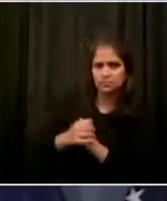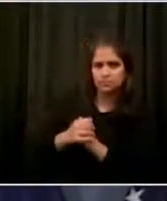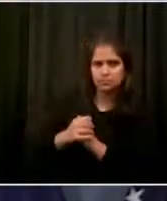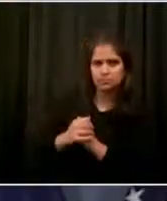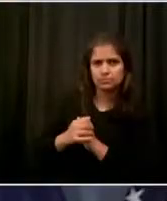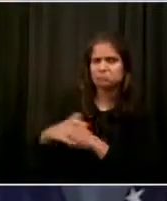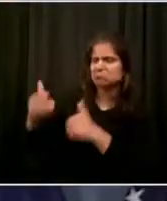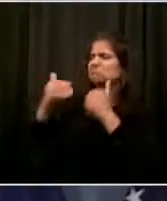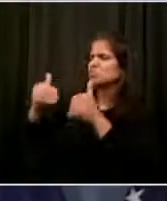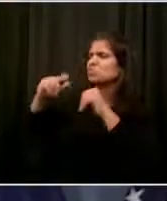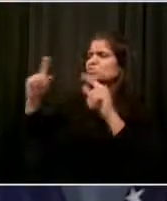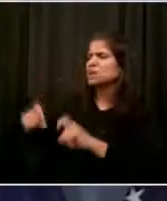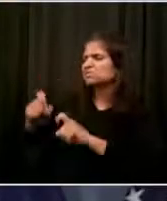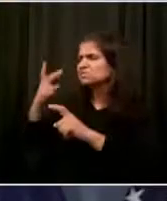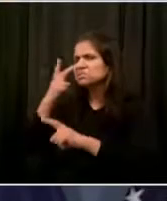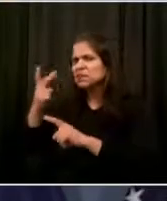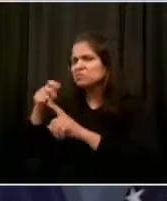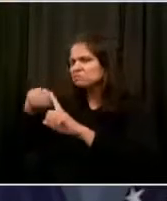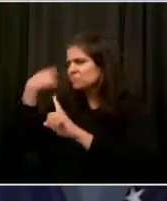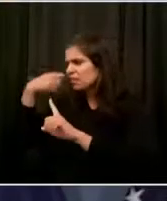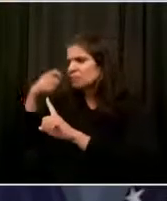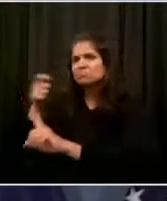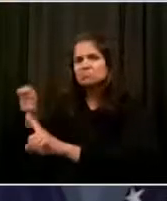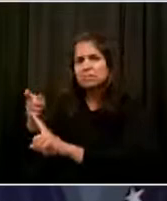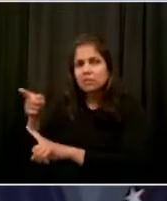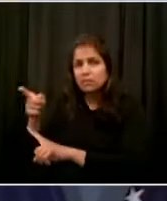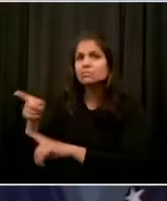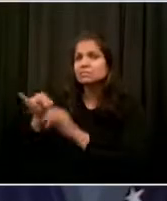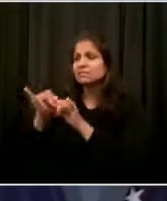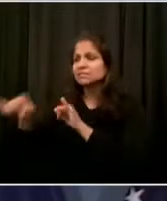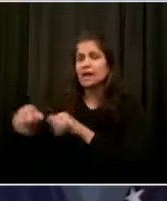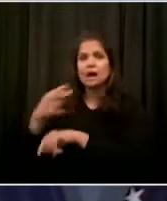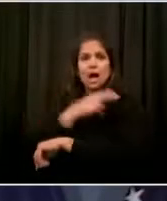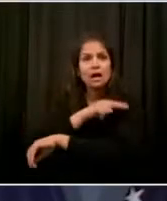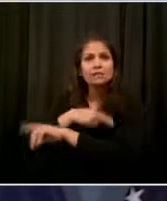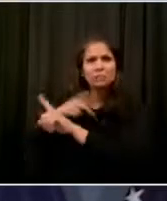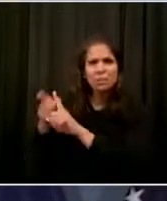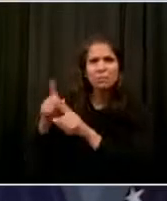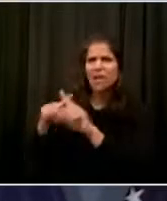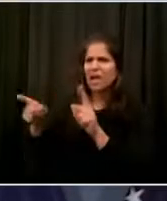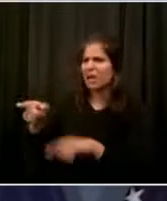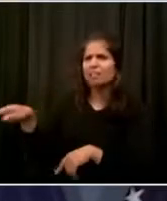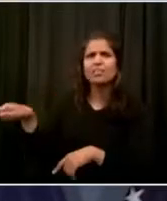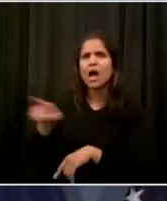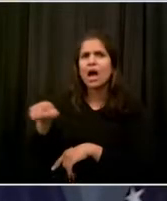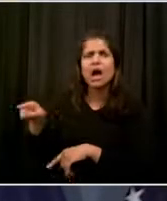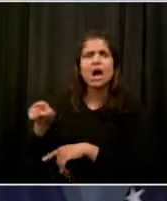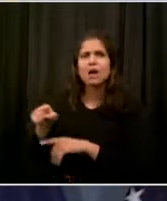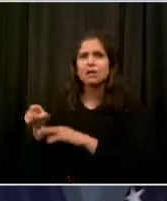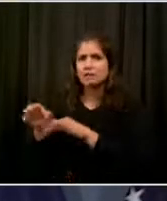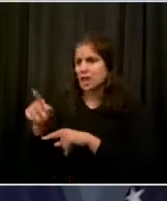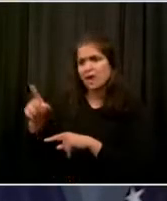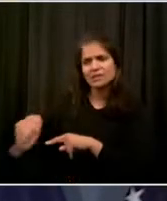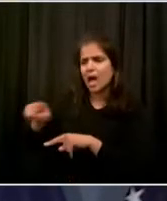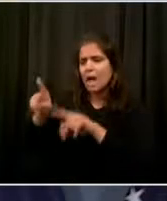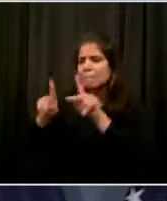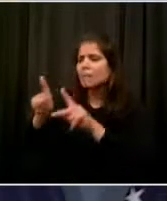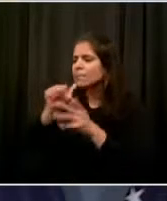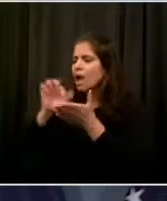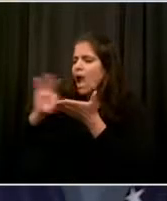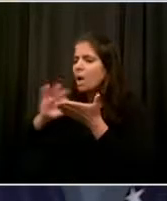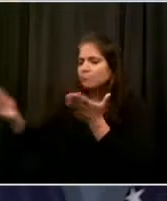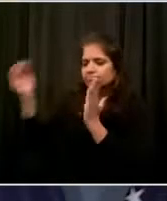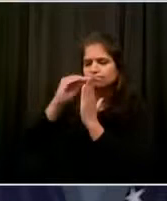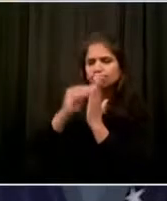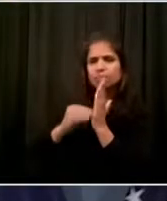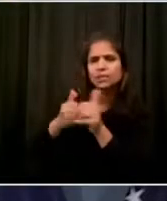hospitalized. Their contacts are not traced until a positive test result is obtained.